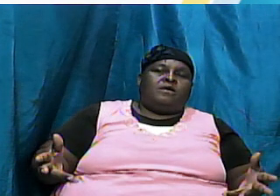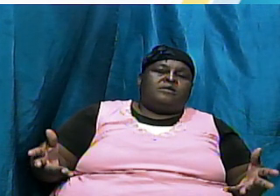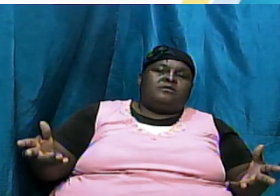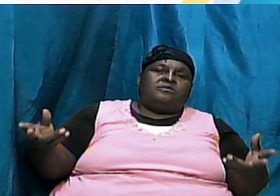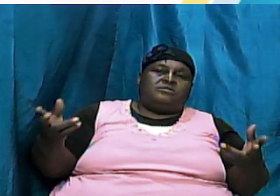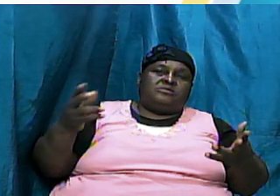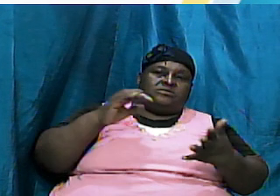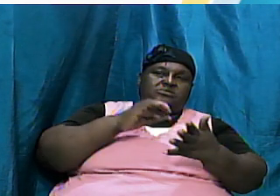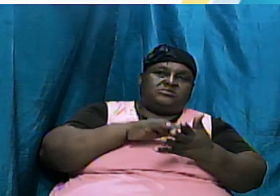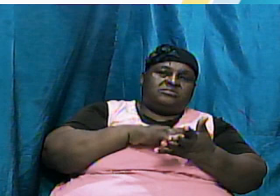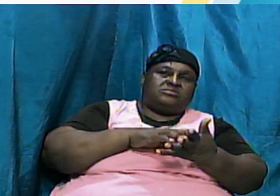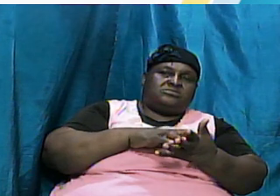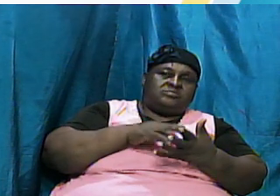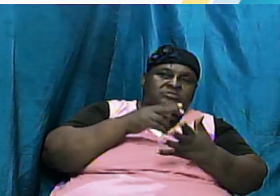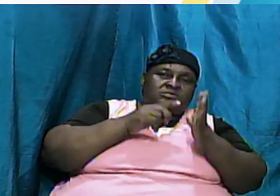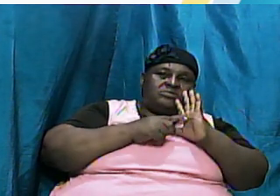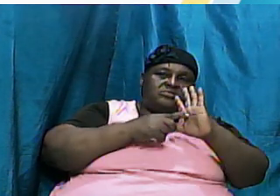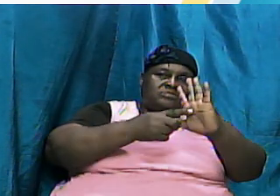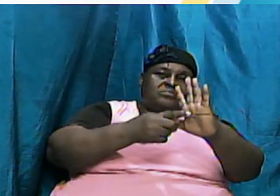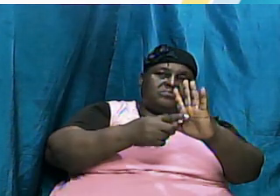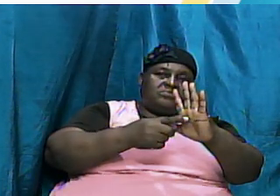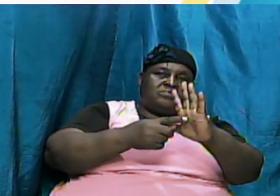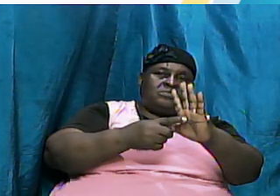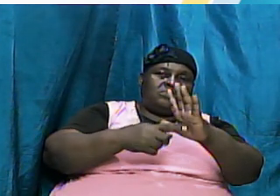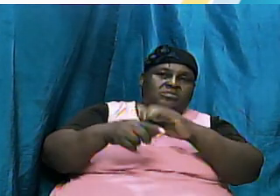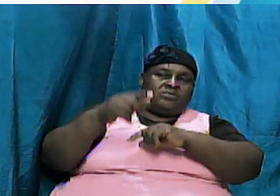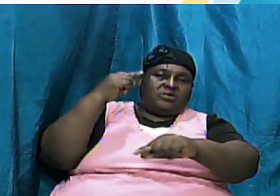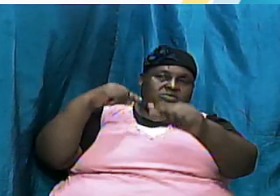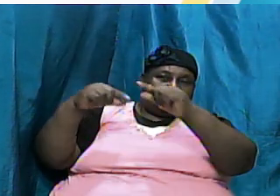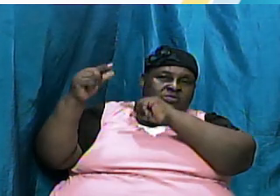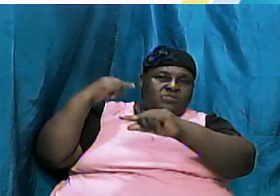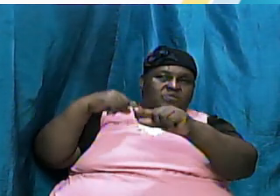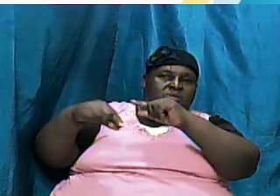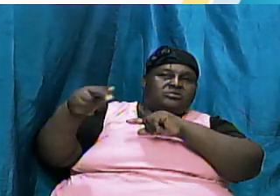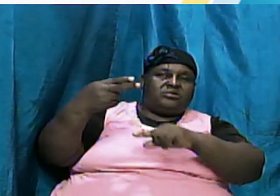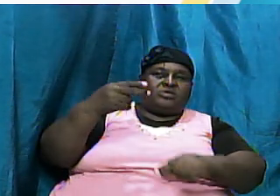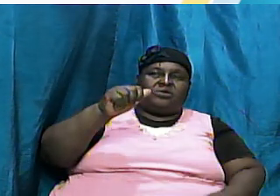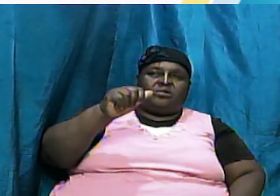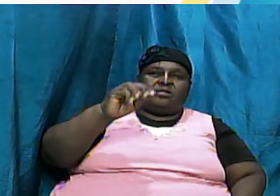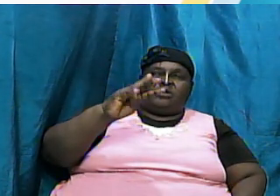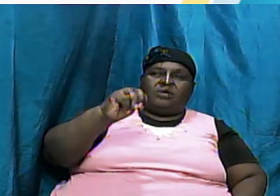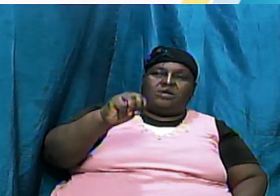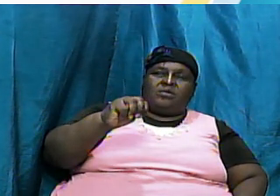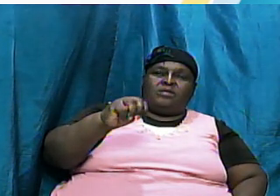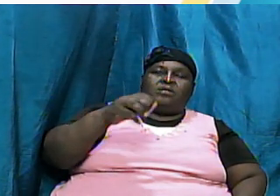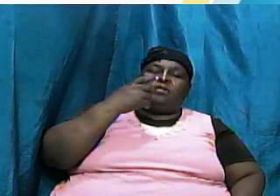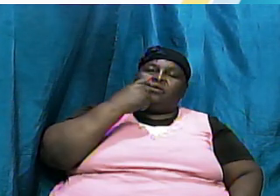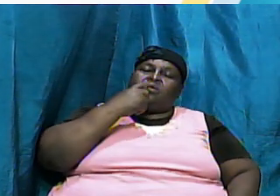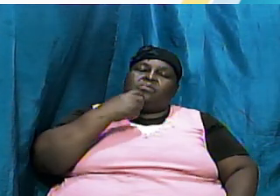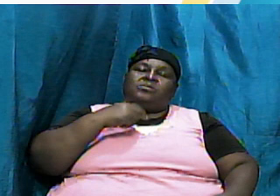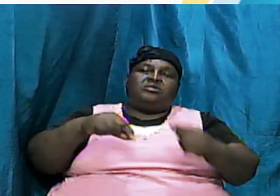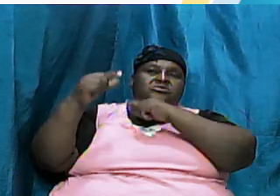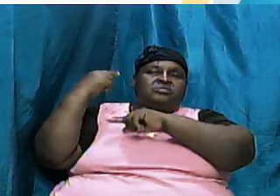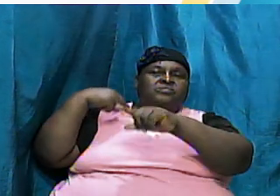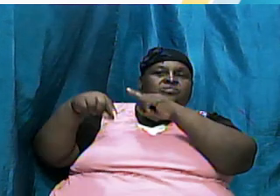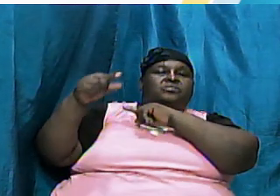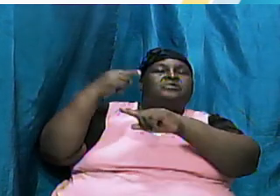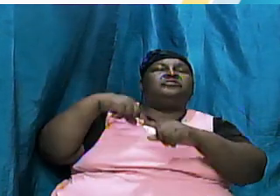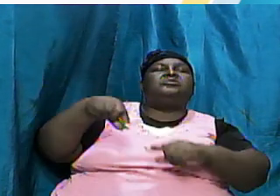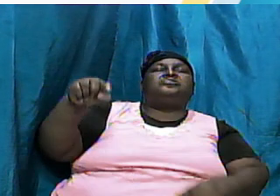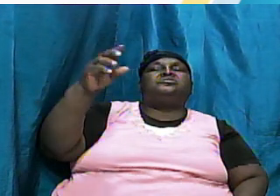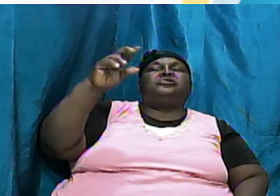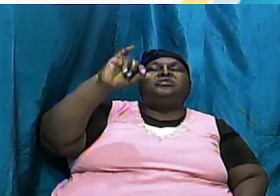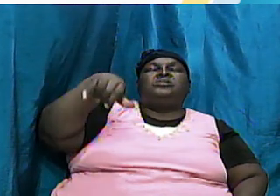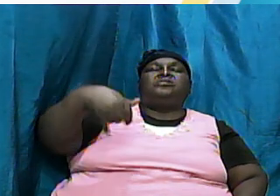to show who were the descendants of Ham who were the descendants of Shem and who were the descendants of